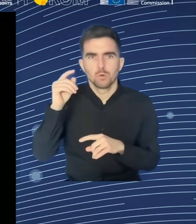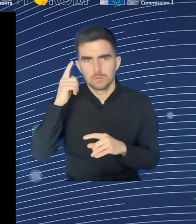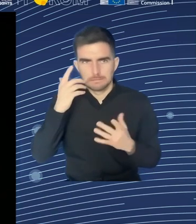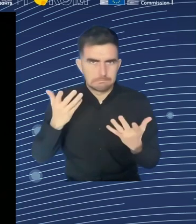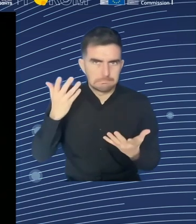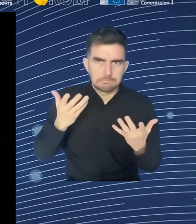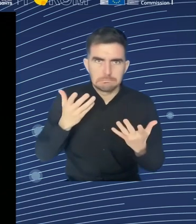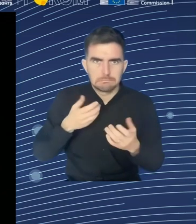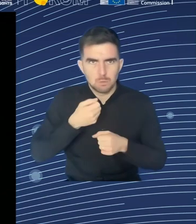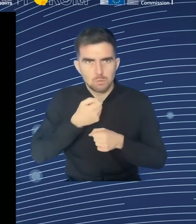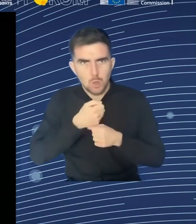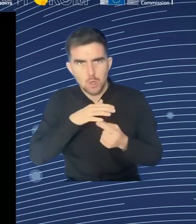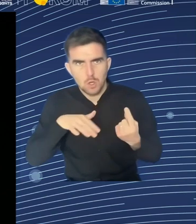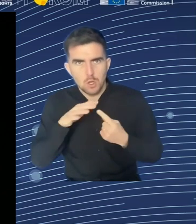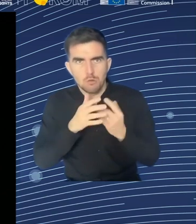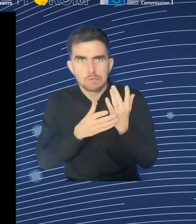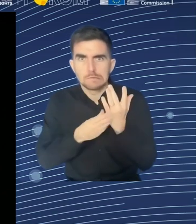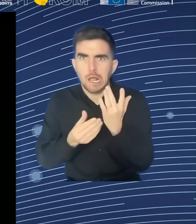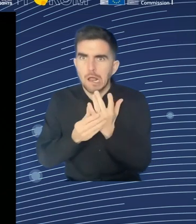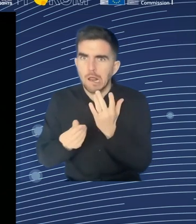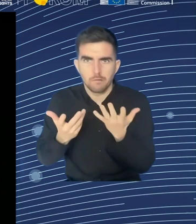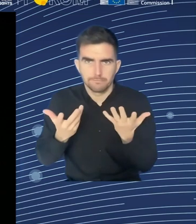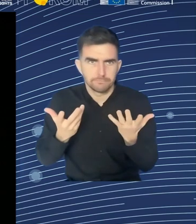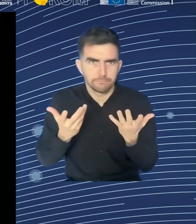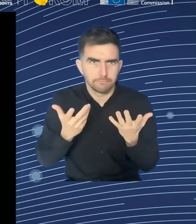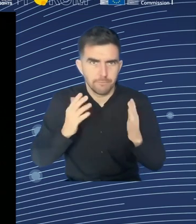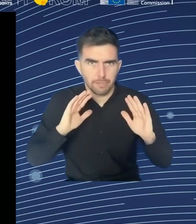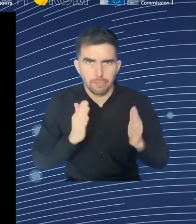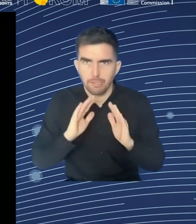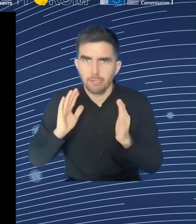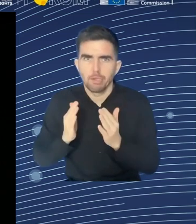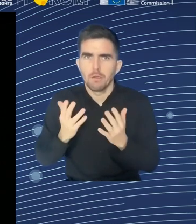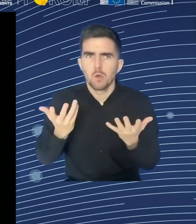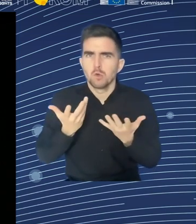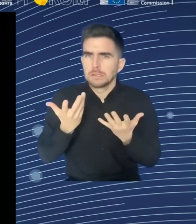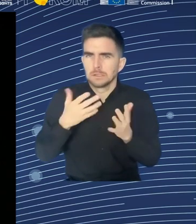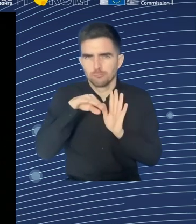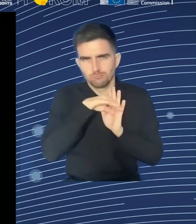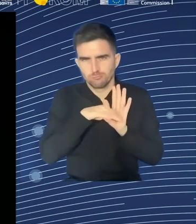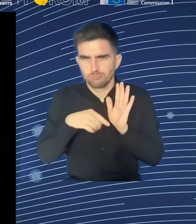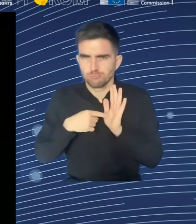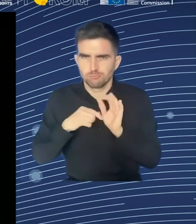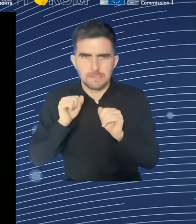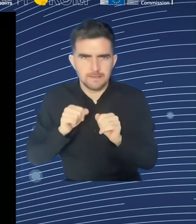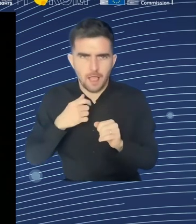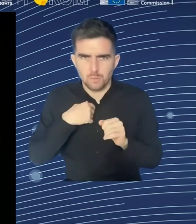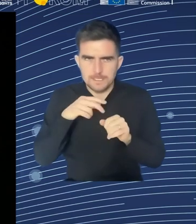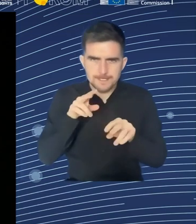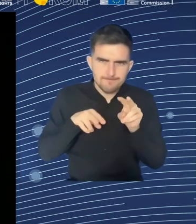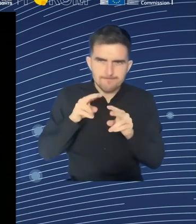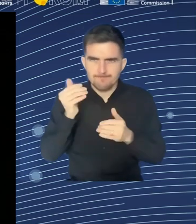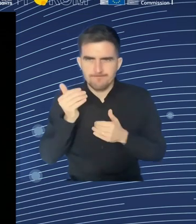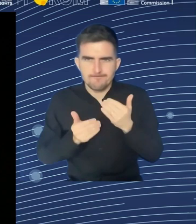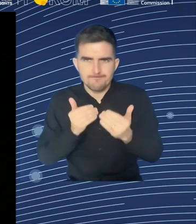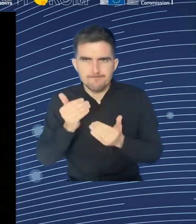90% of the financing of adult learning in the form of